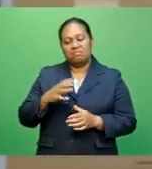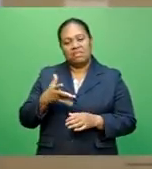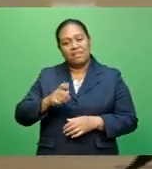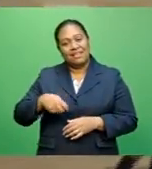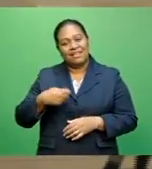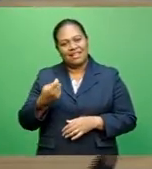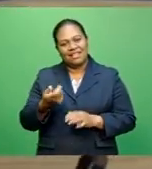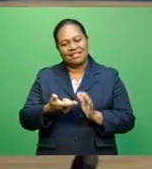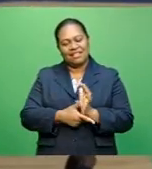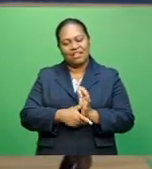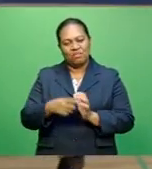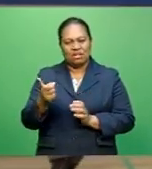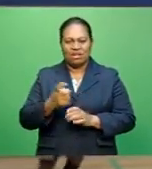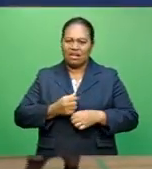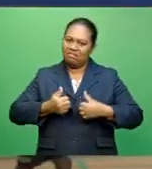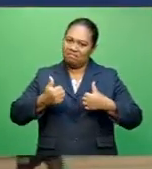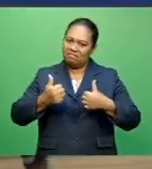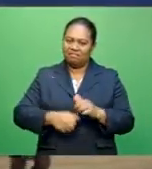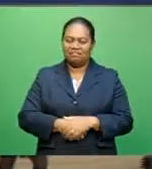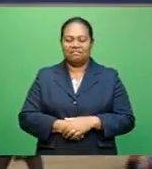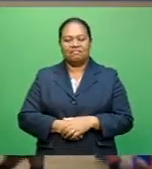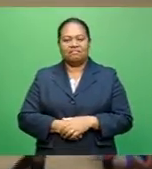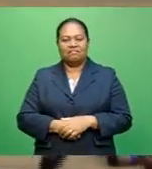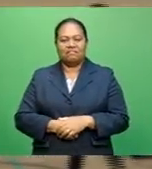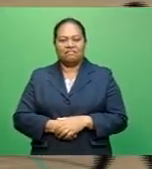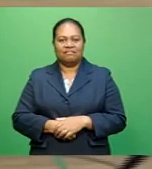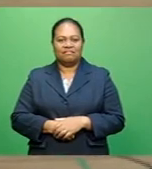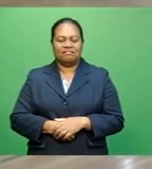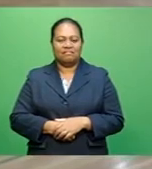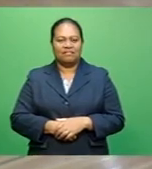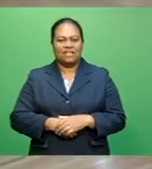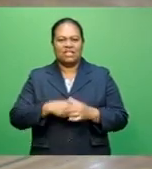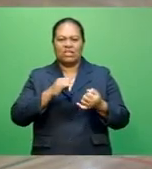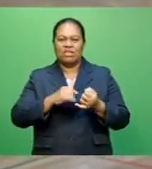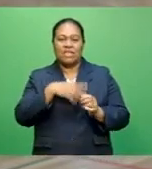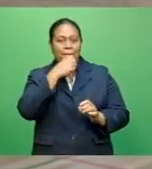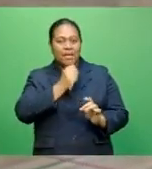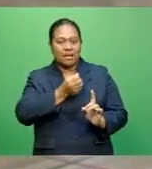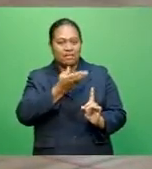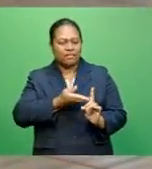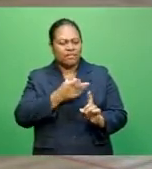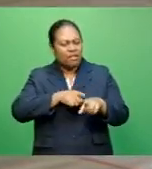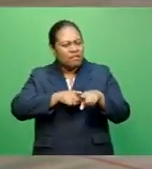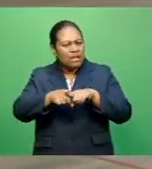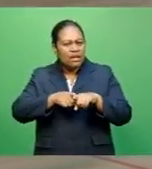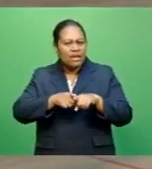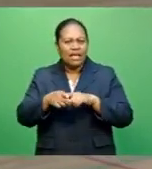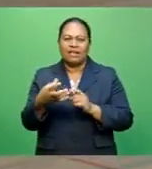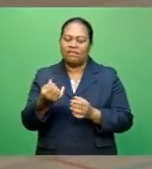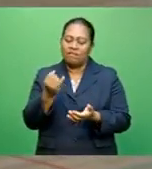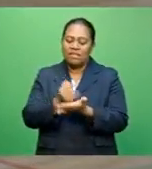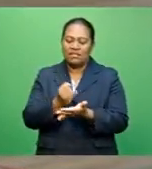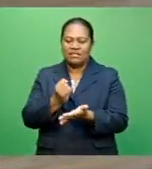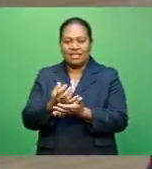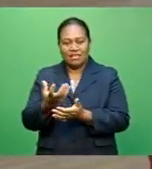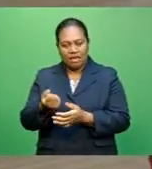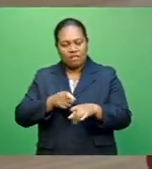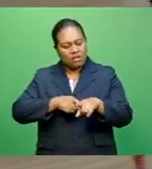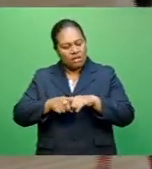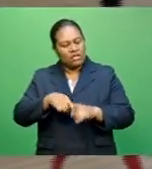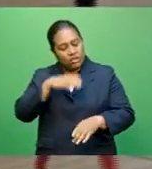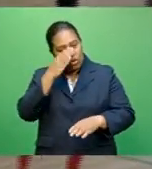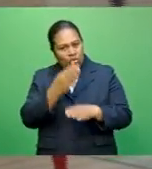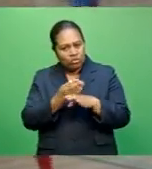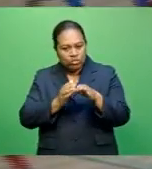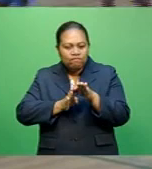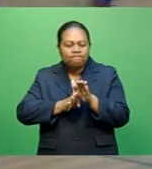just a few technical parts, I think we'll be able to end that up. Sharma says they have learned from their mistakes and they are hoping to